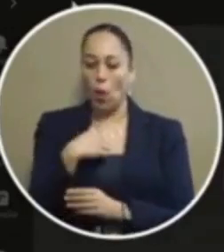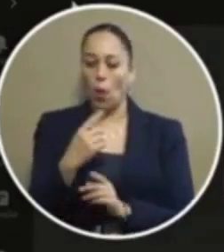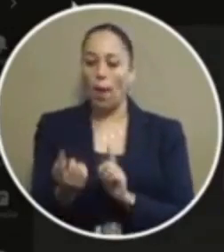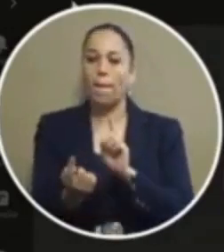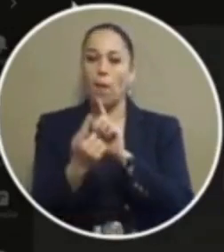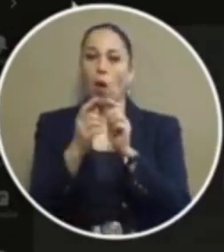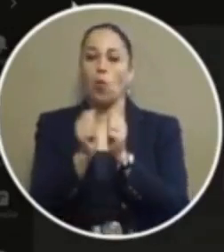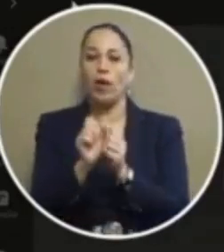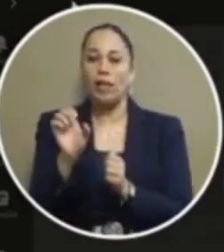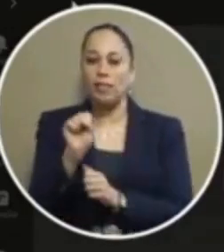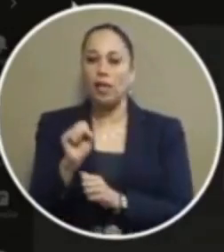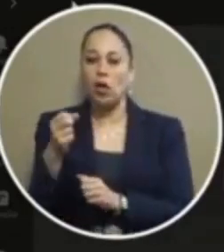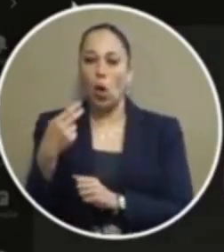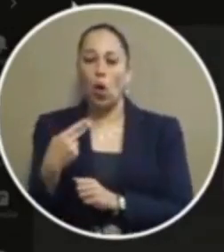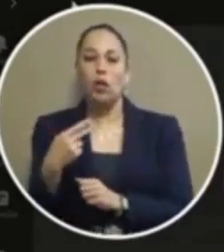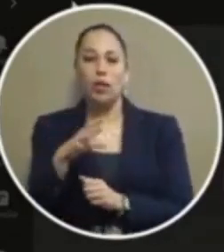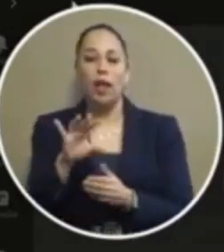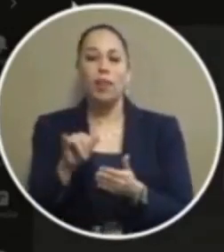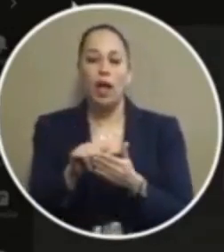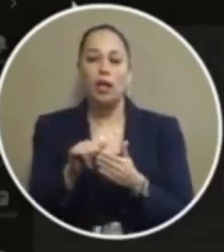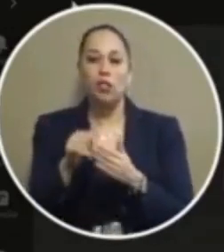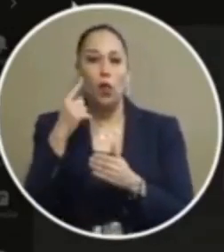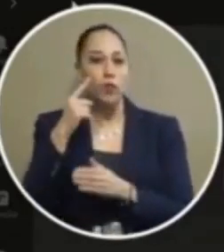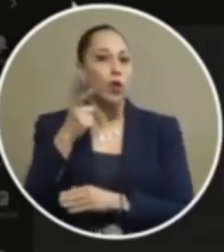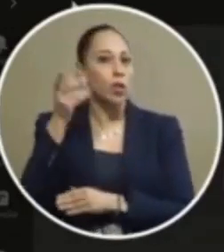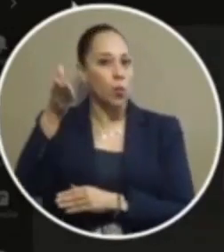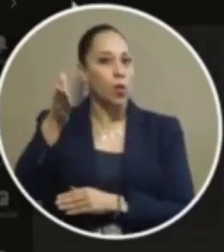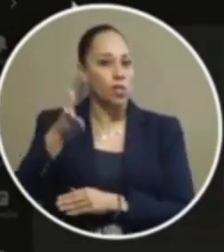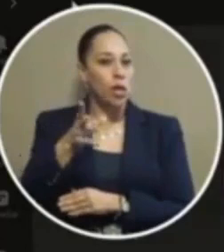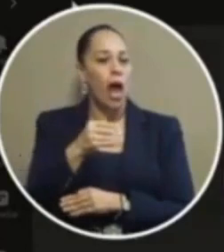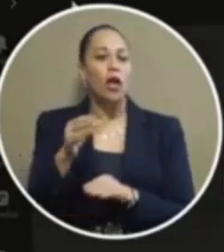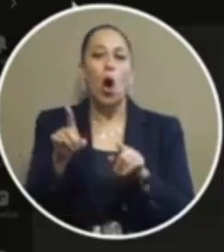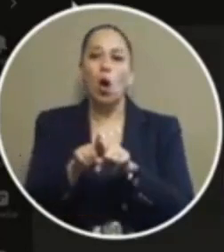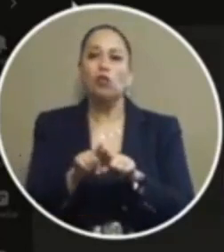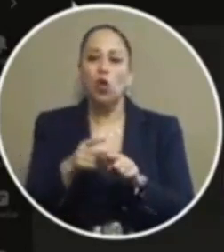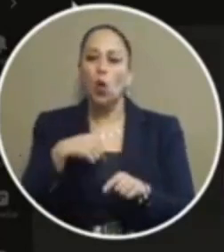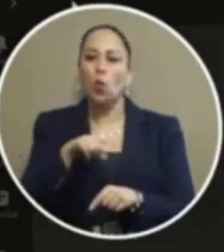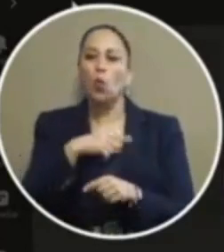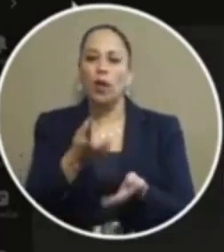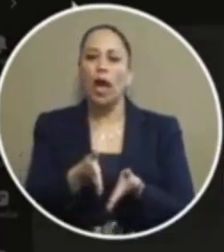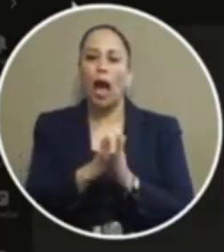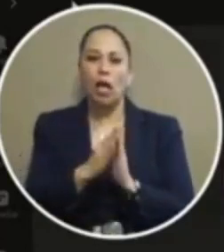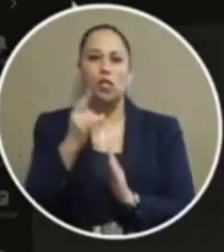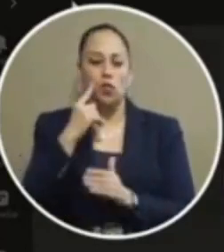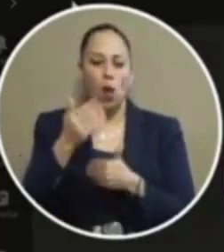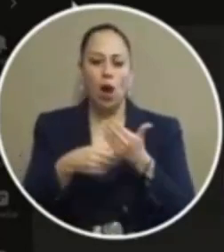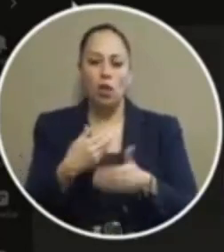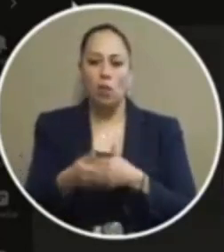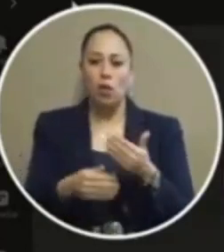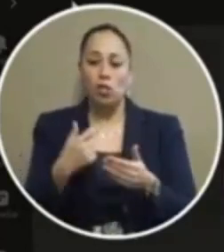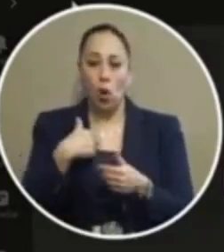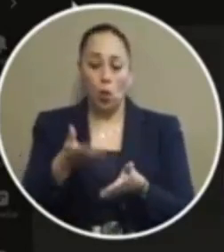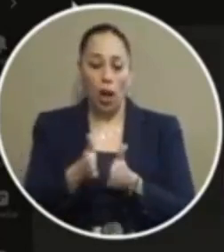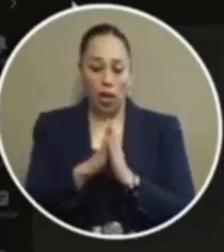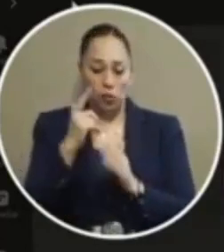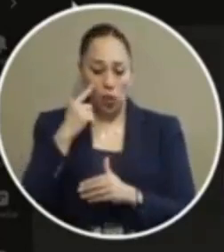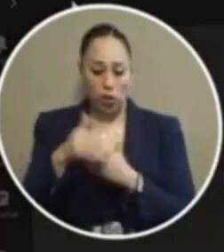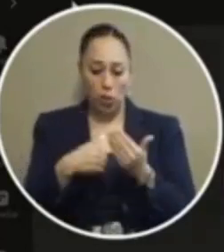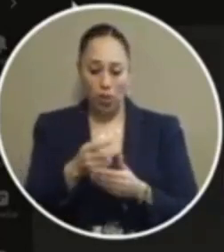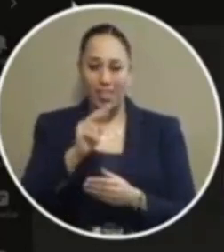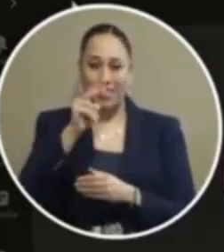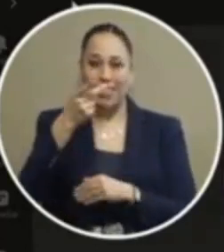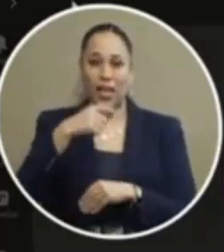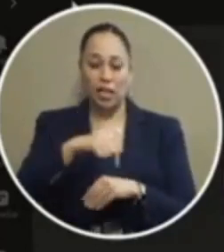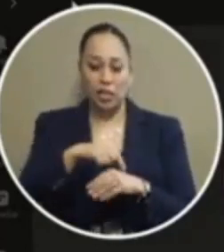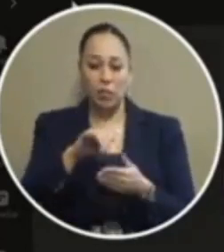stakeholders in regards to this as noted on the presentation and we also asked for the process we asked for the process the second time it was